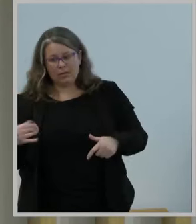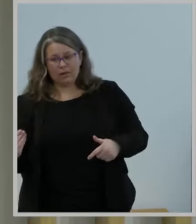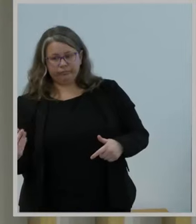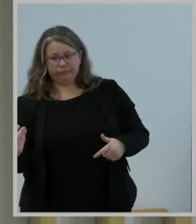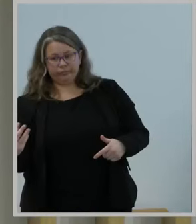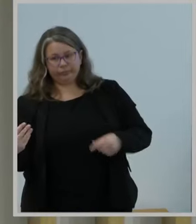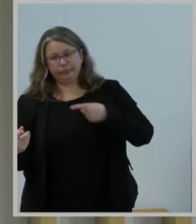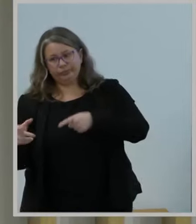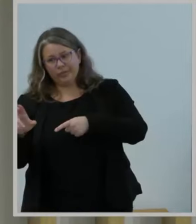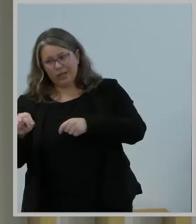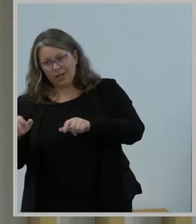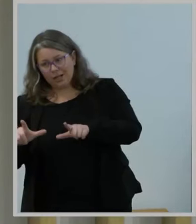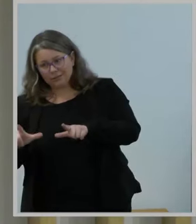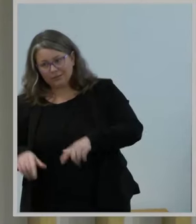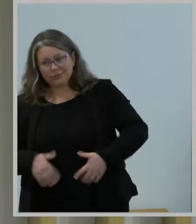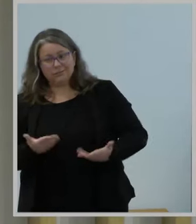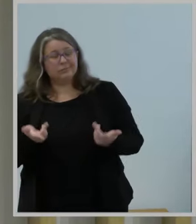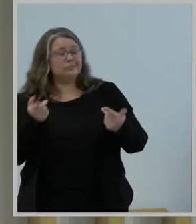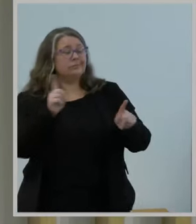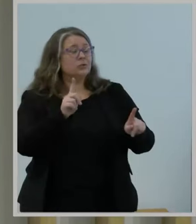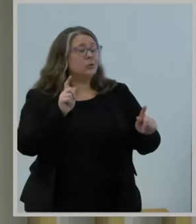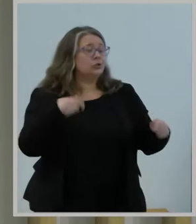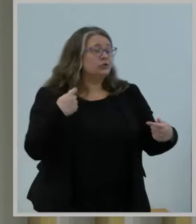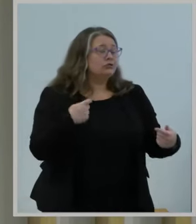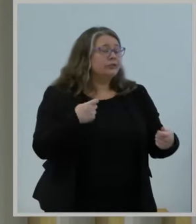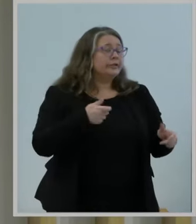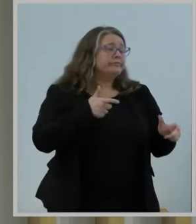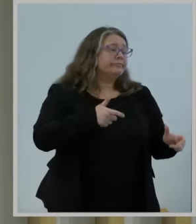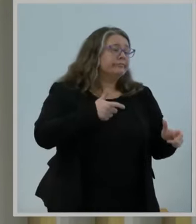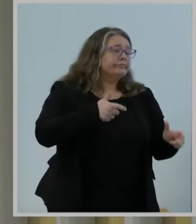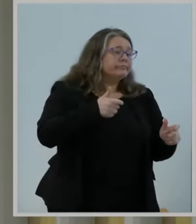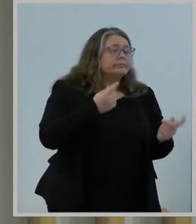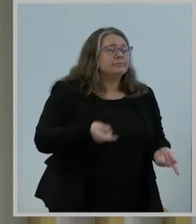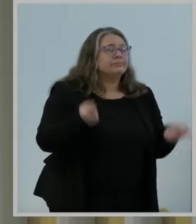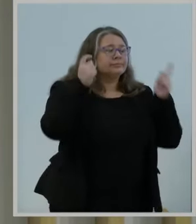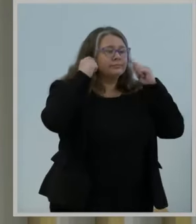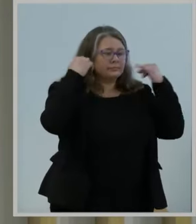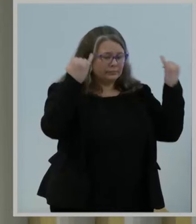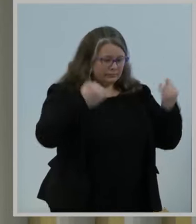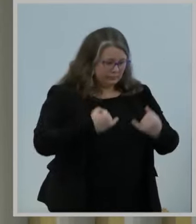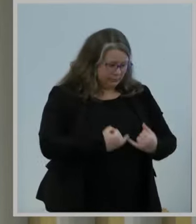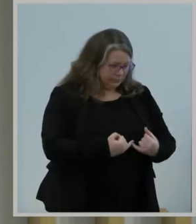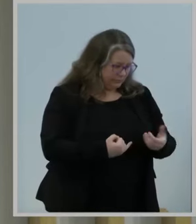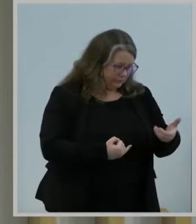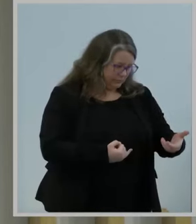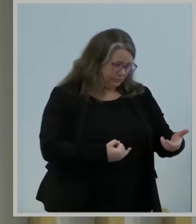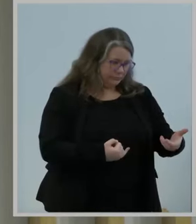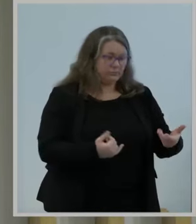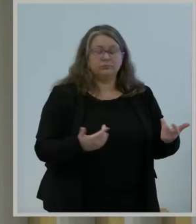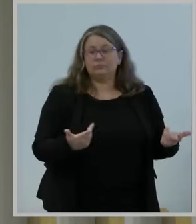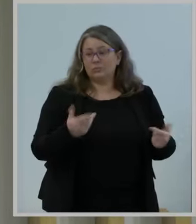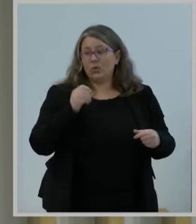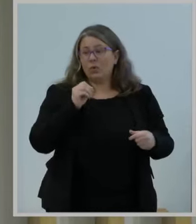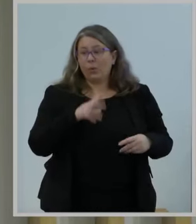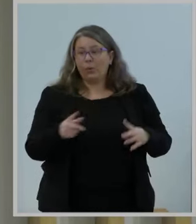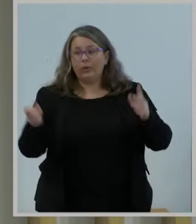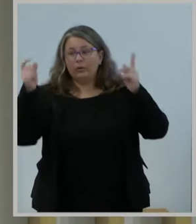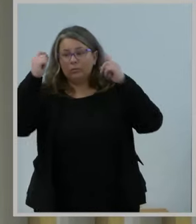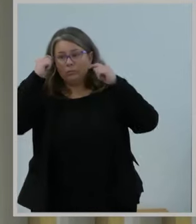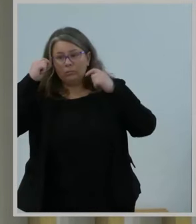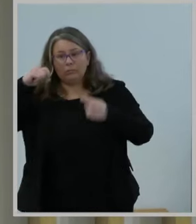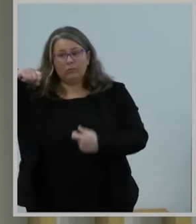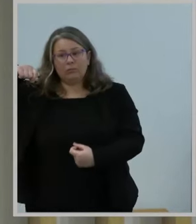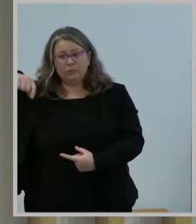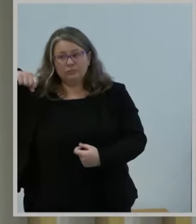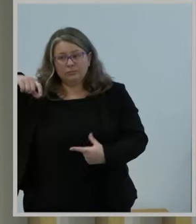power you through a workout. No matter who you are or where you live, the odds are good that all sorts of activities in your day-to-day life